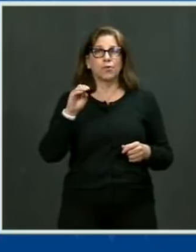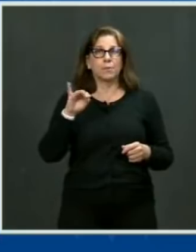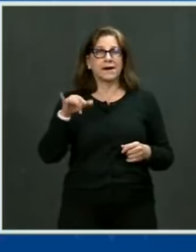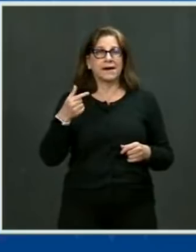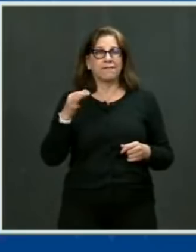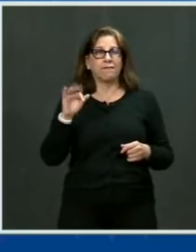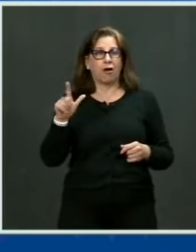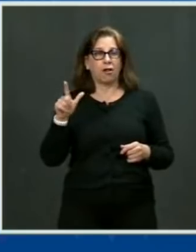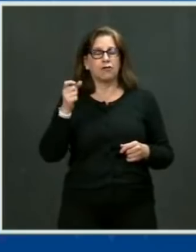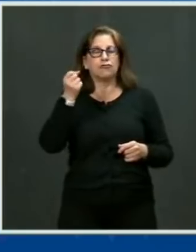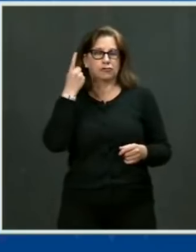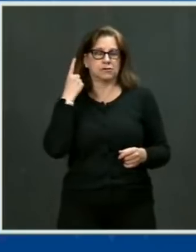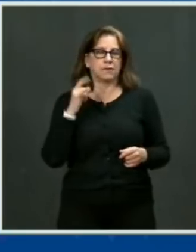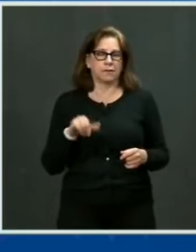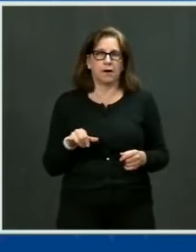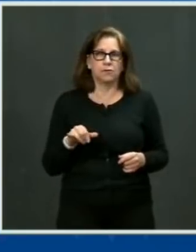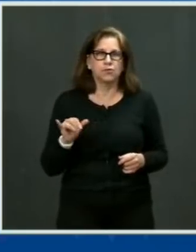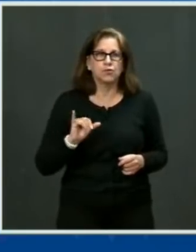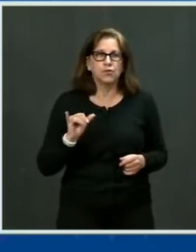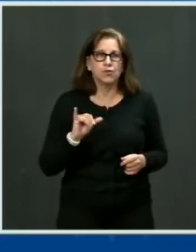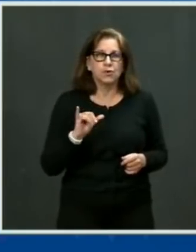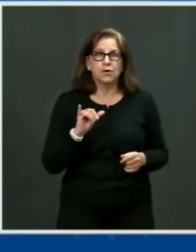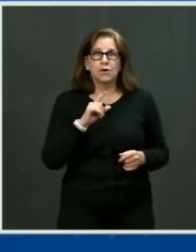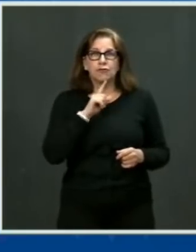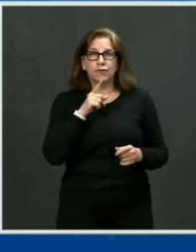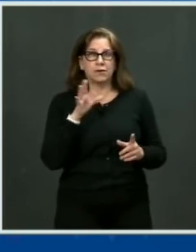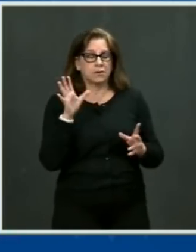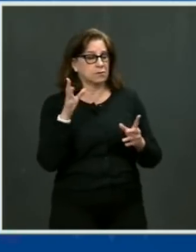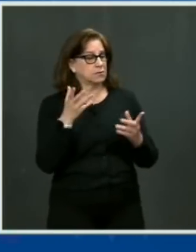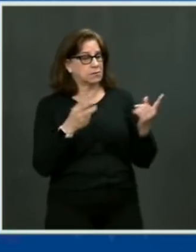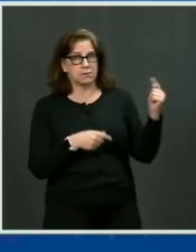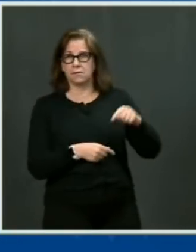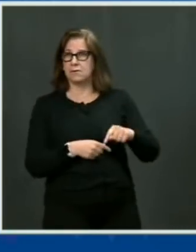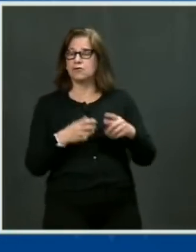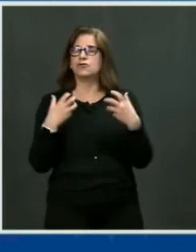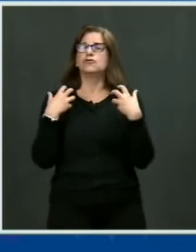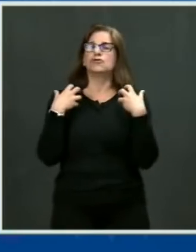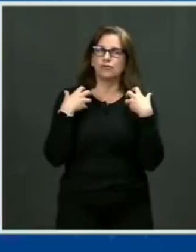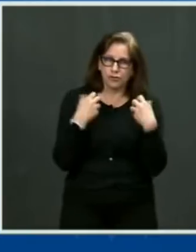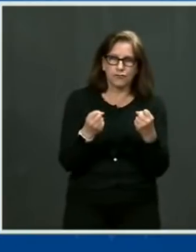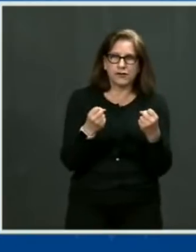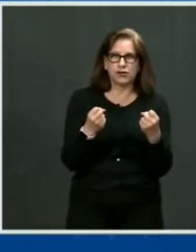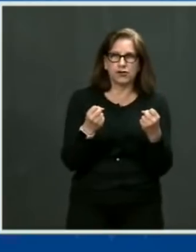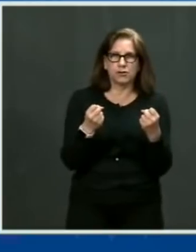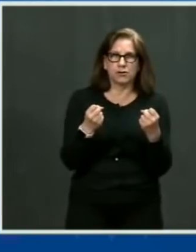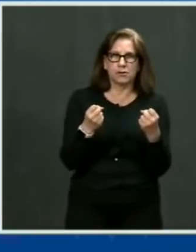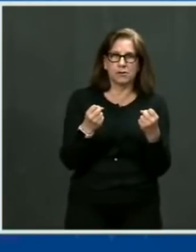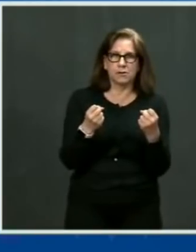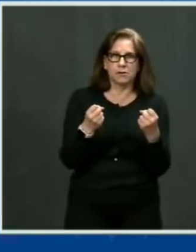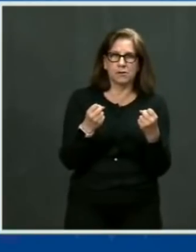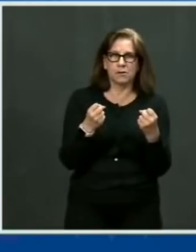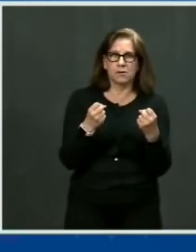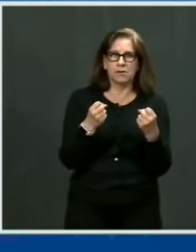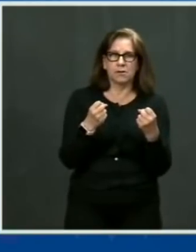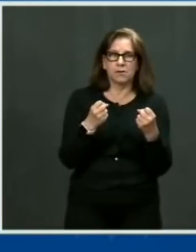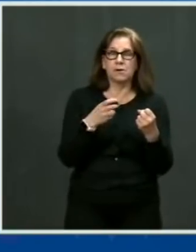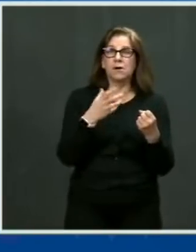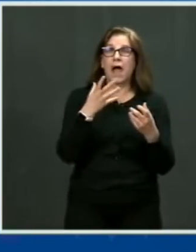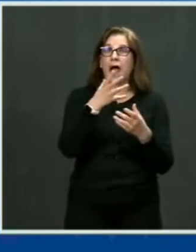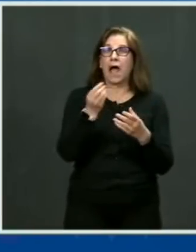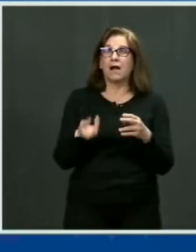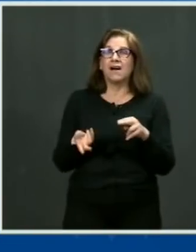To turn pain into purpose and demand that we take the action that gives meaning to the word enough.